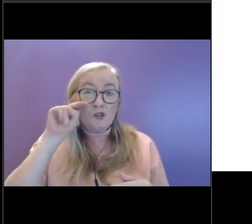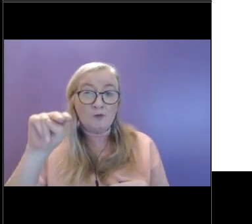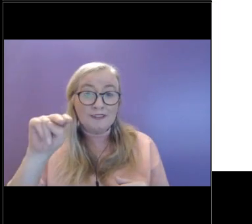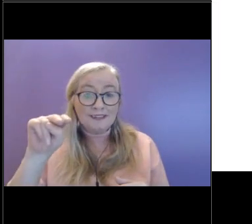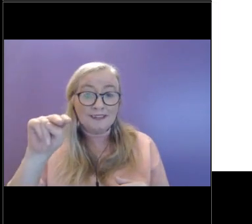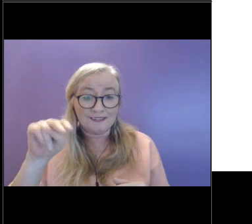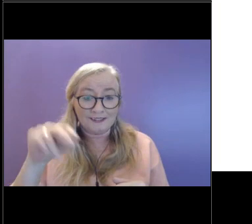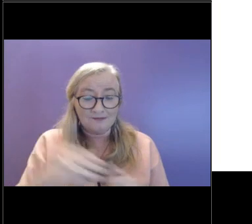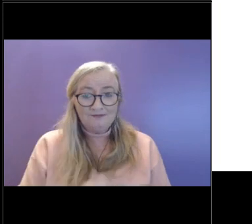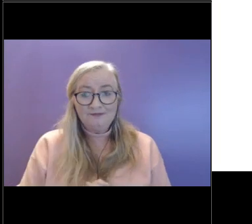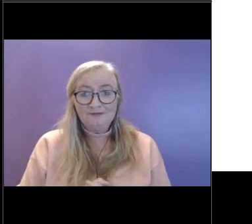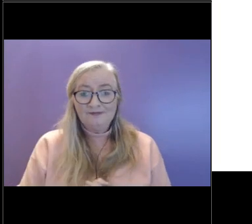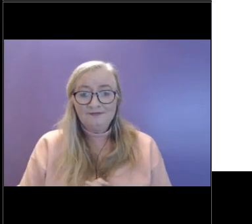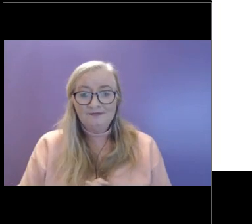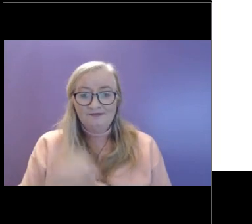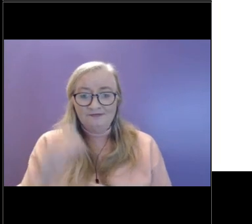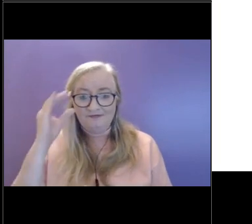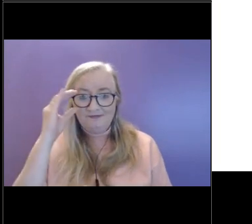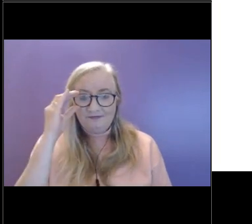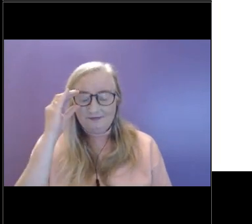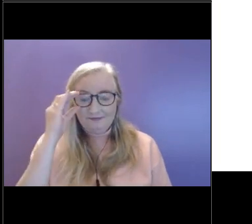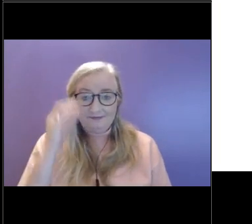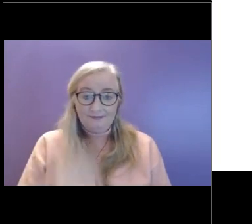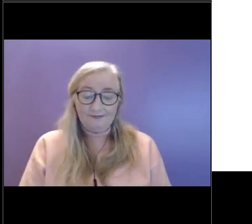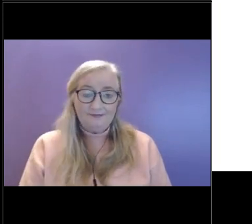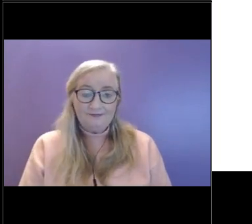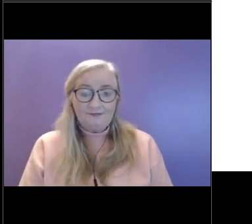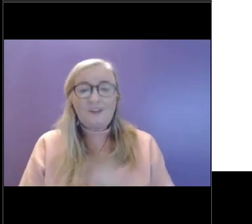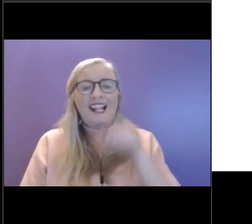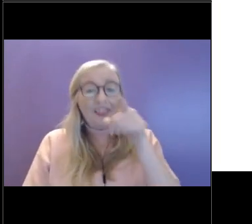grounding technique that we'll sometimes run through with young people.